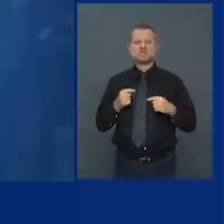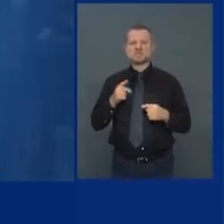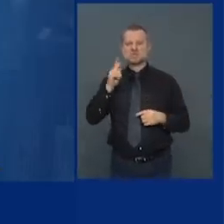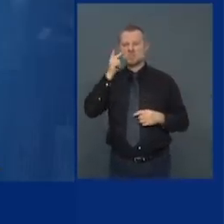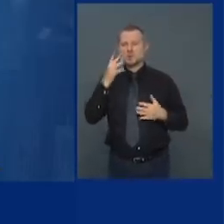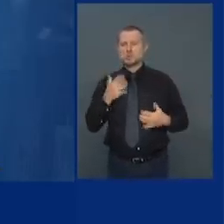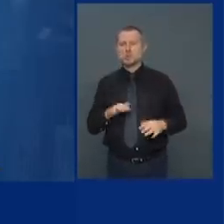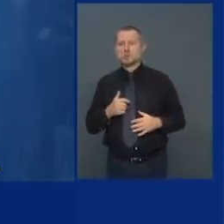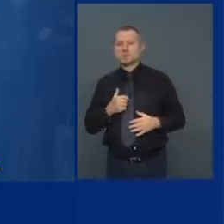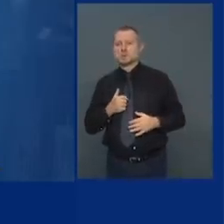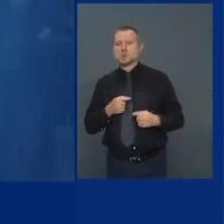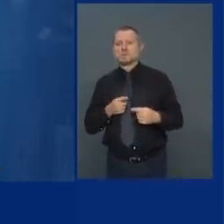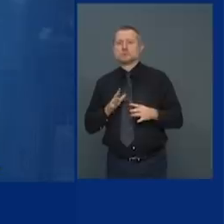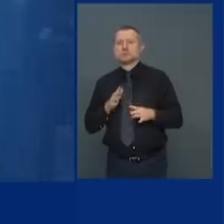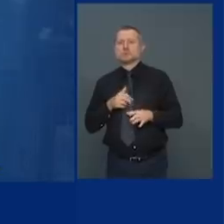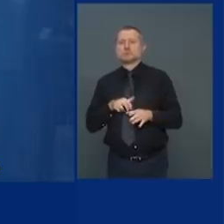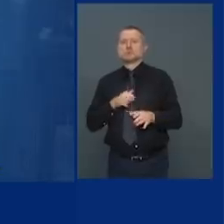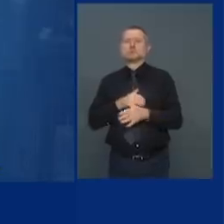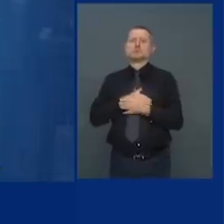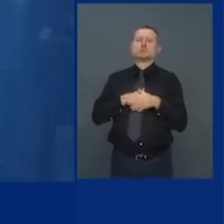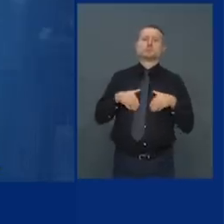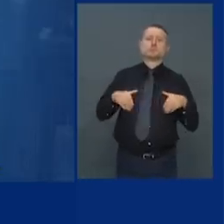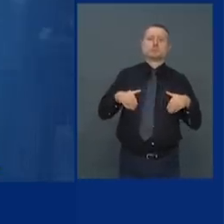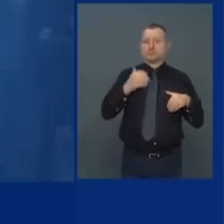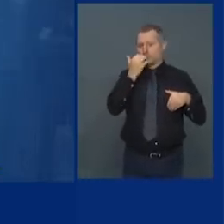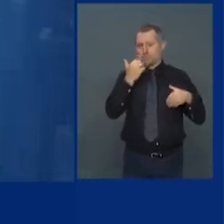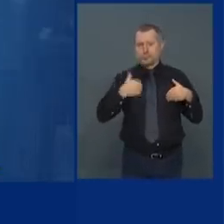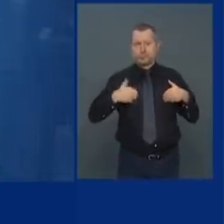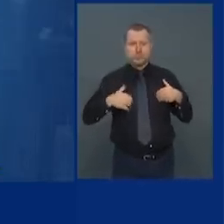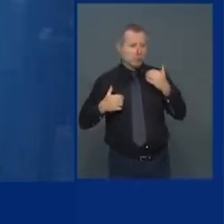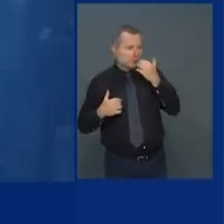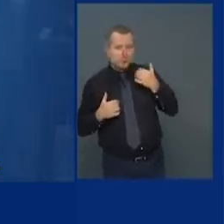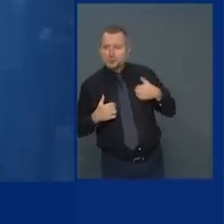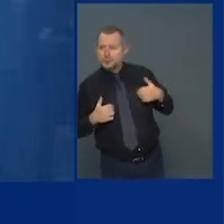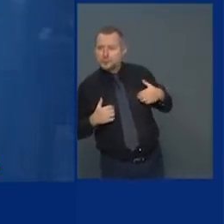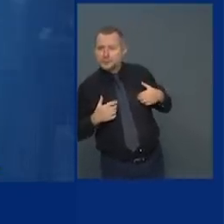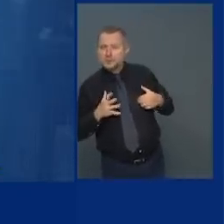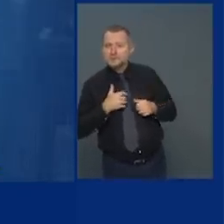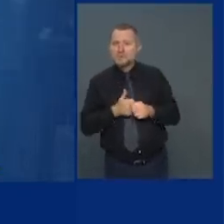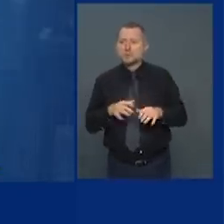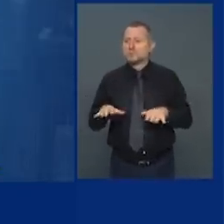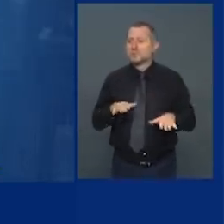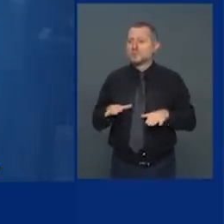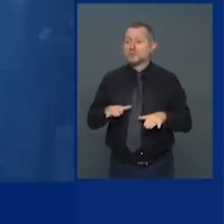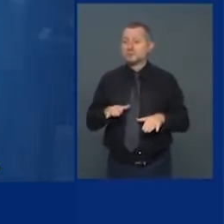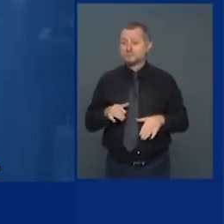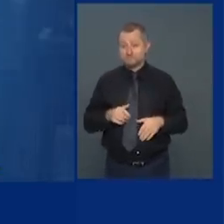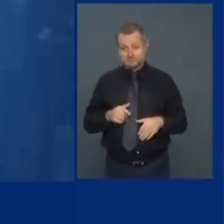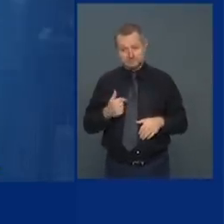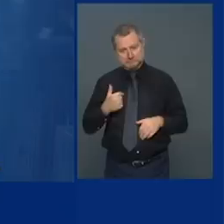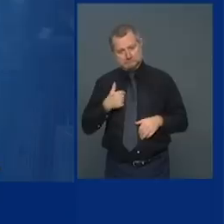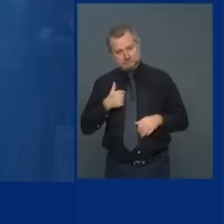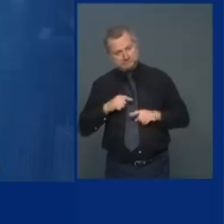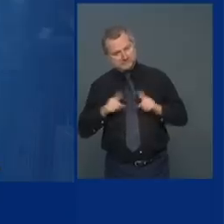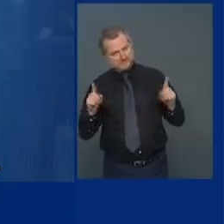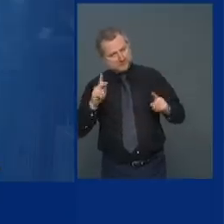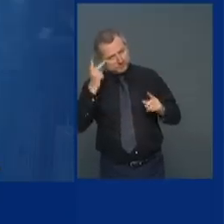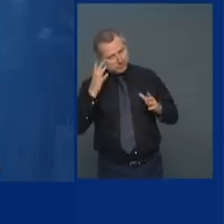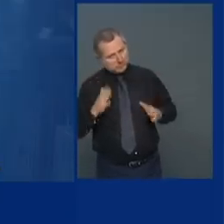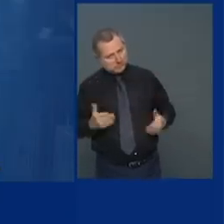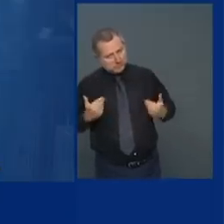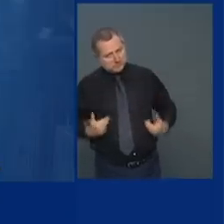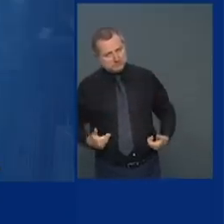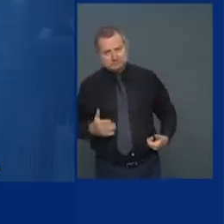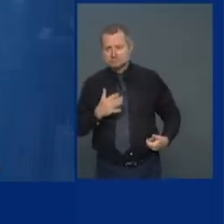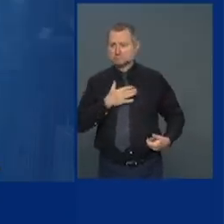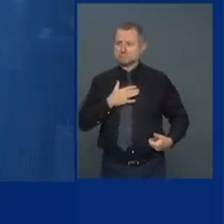controversy that's what politicians like to do I'm a little exceptional that way I'm wired a little